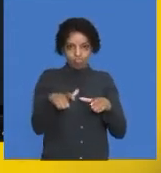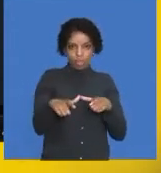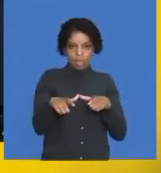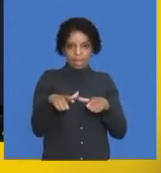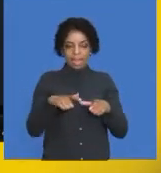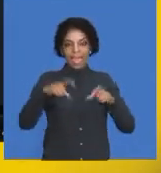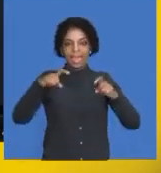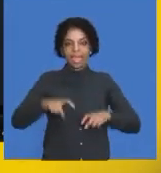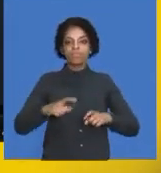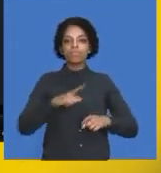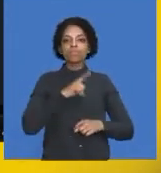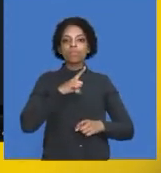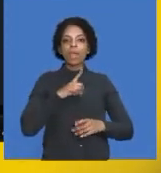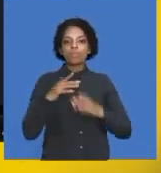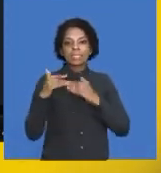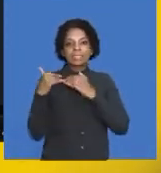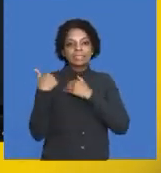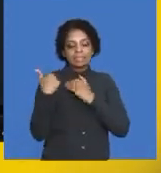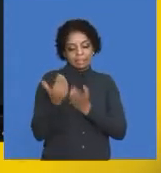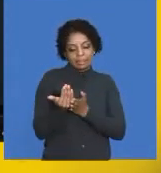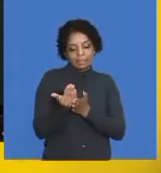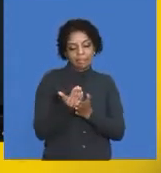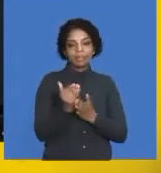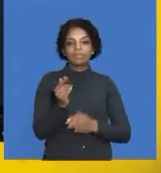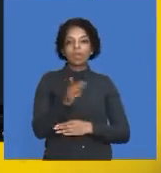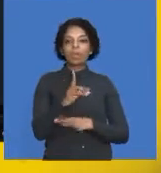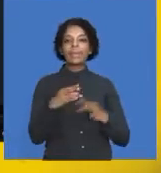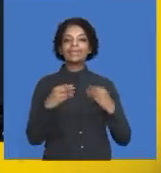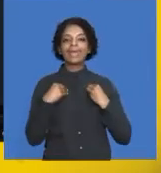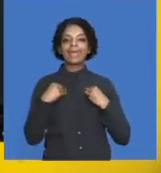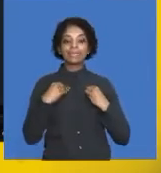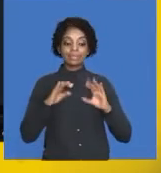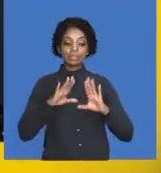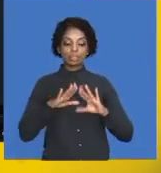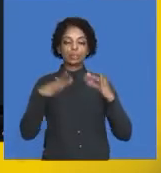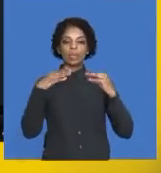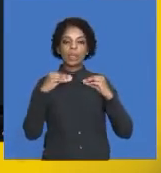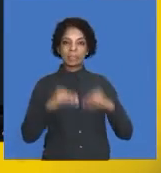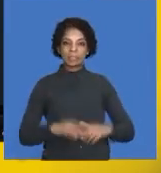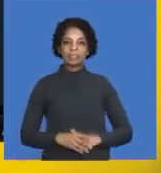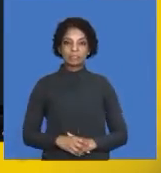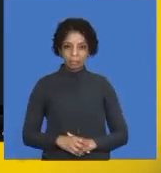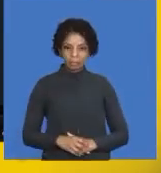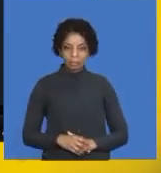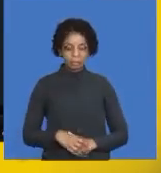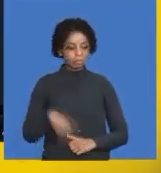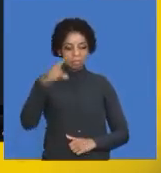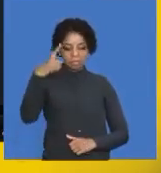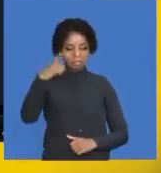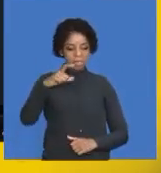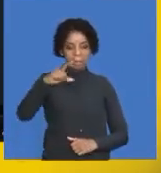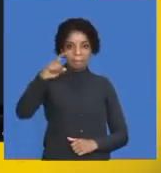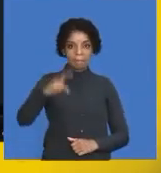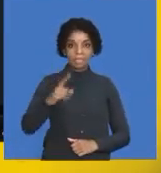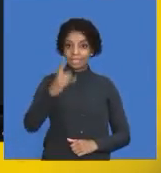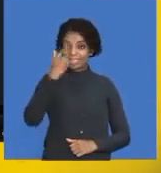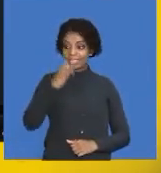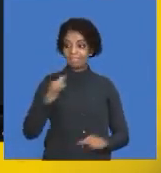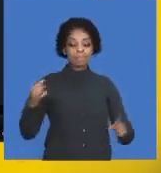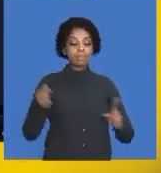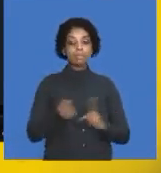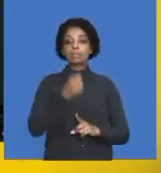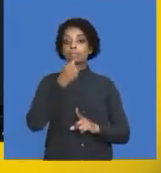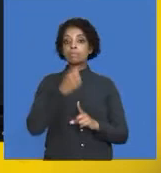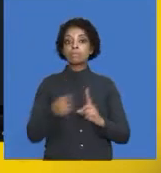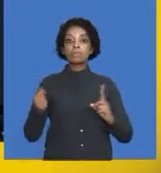to ensure that we safeguard the assets of a business. So check if there's abuse of the